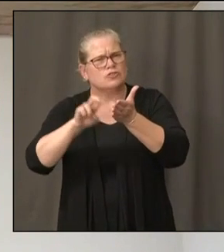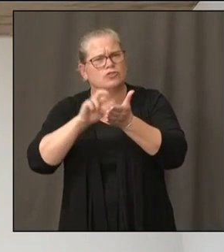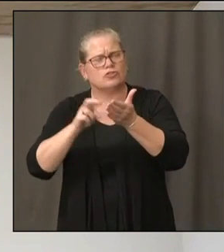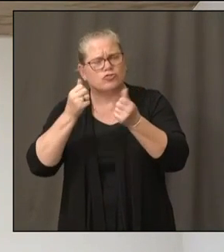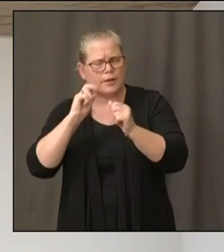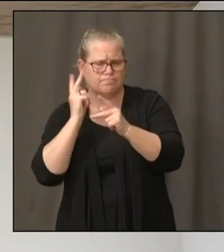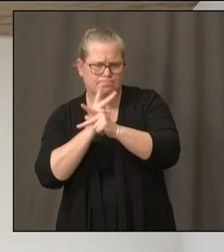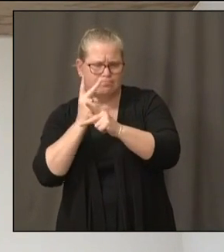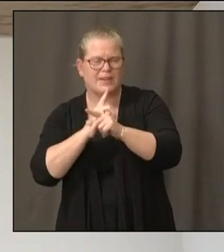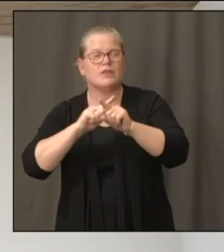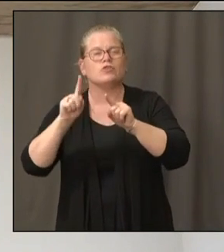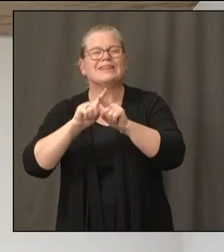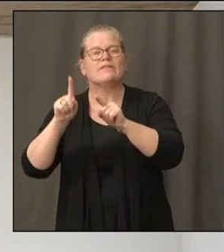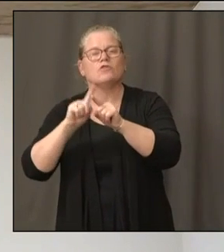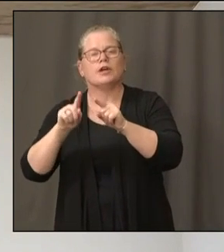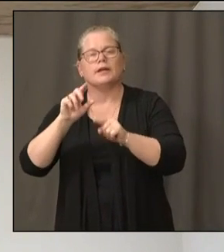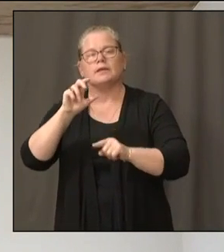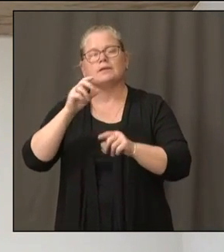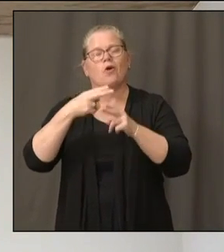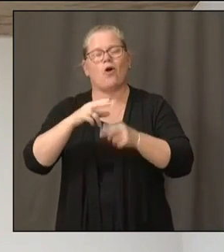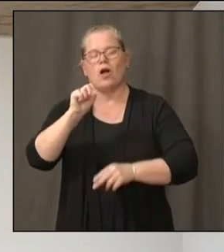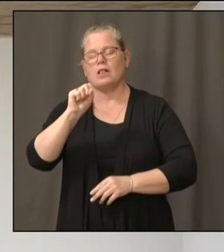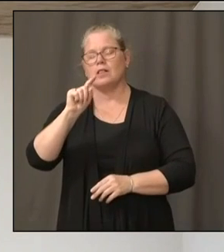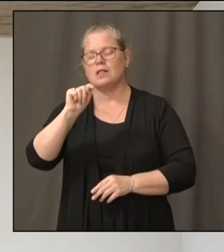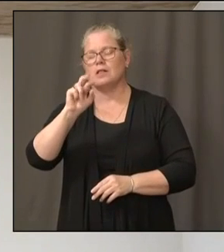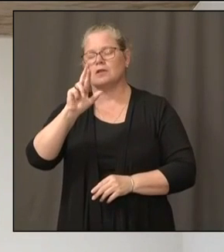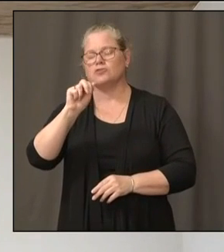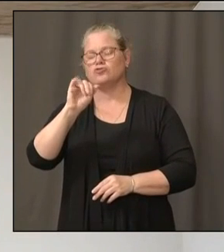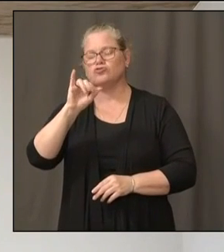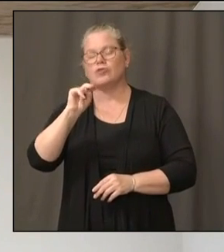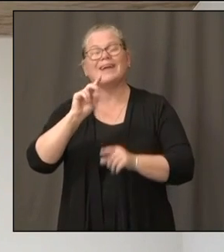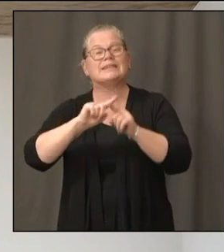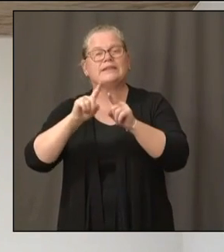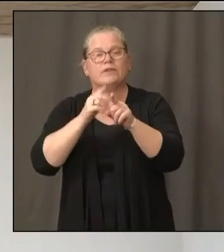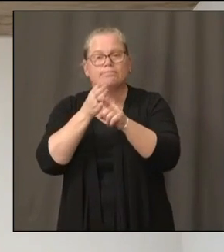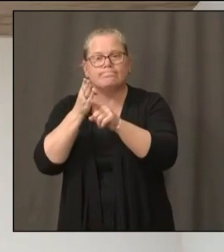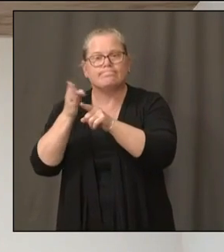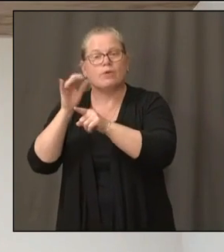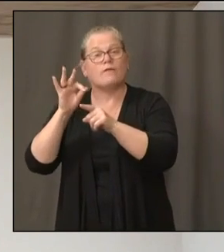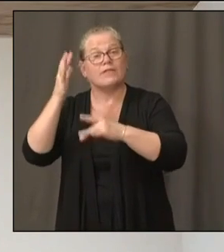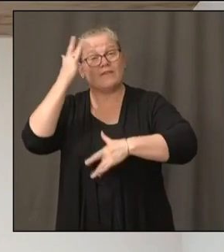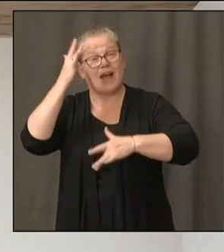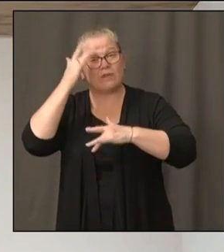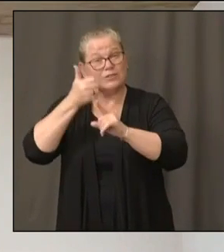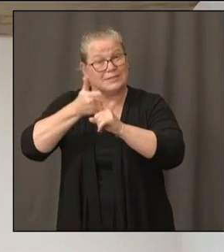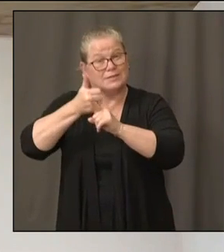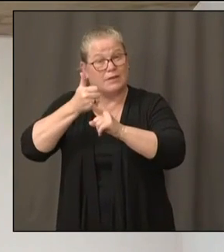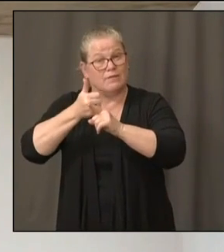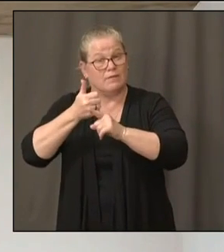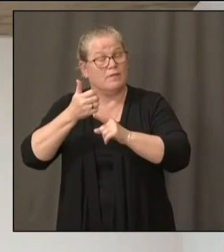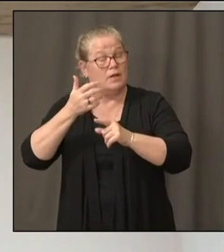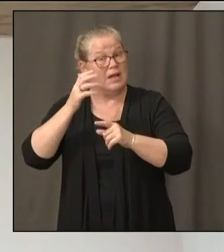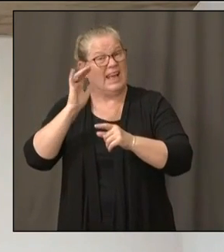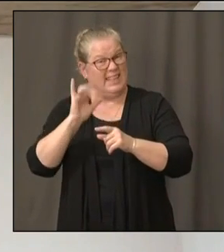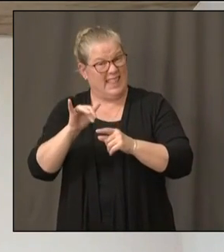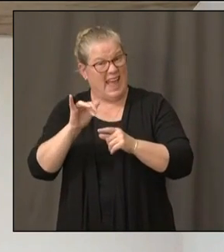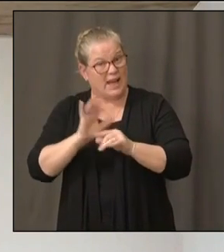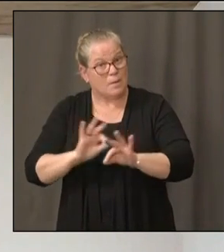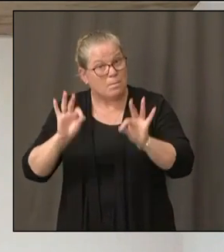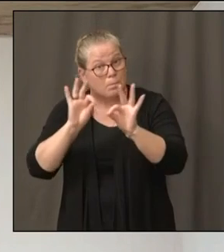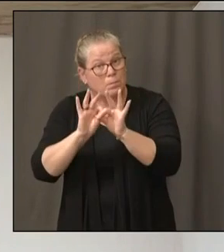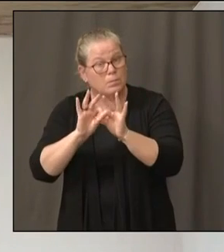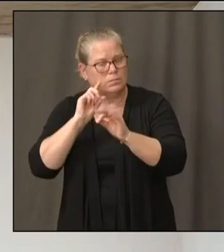Is that important when you're tracking the virus? And is there a way to determine what strains are spreading?